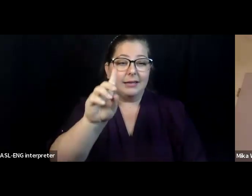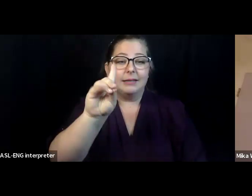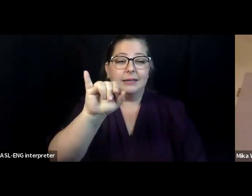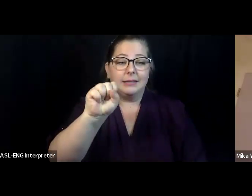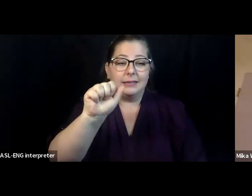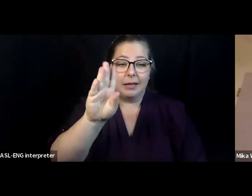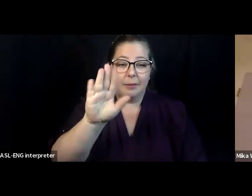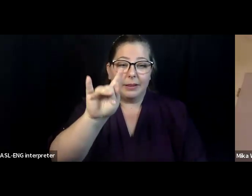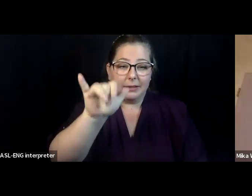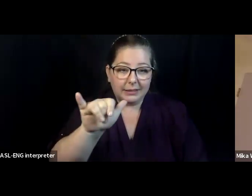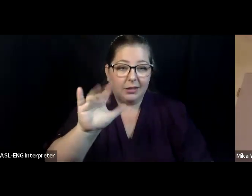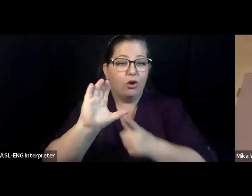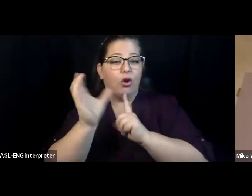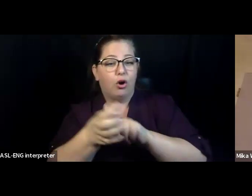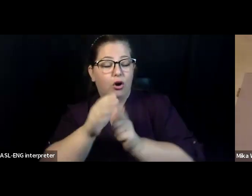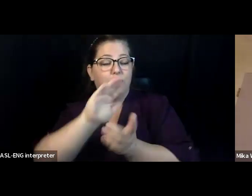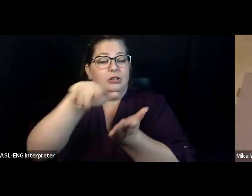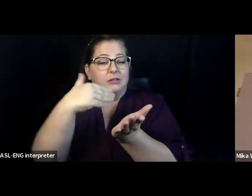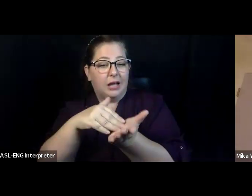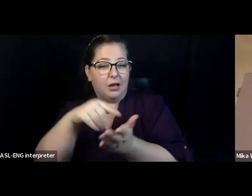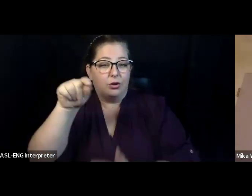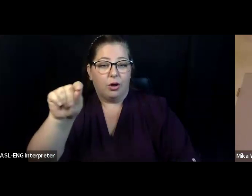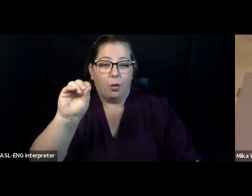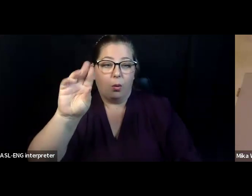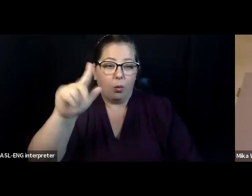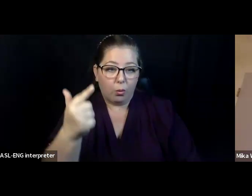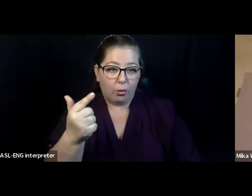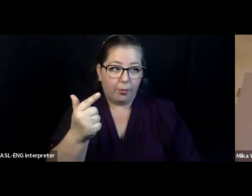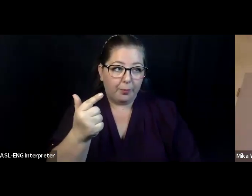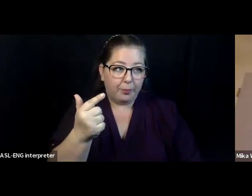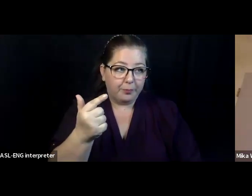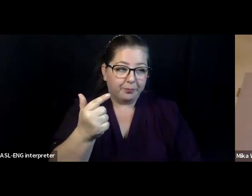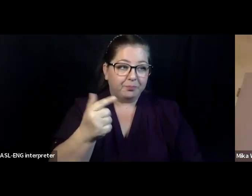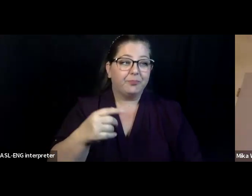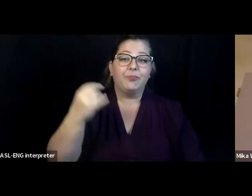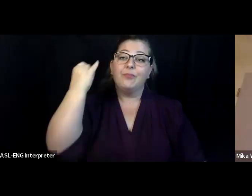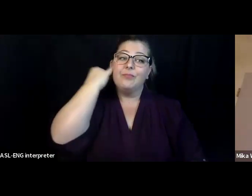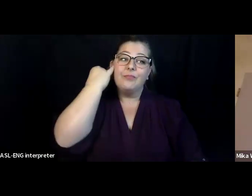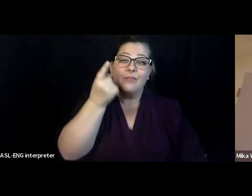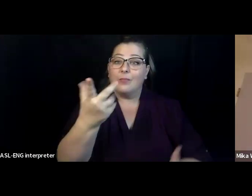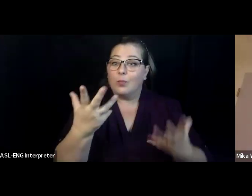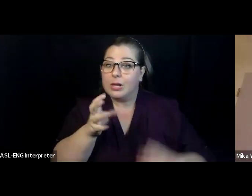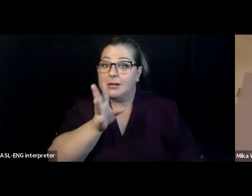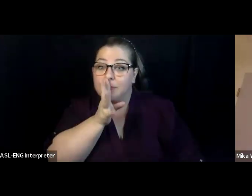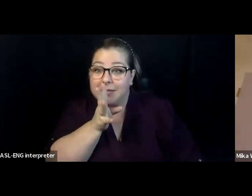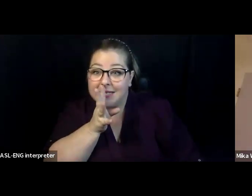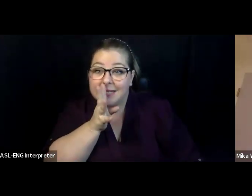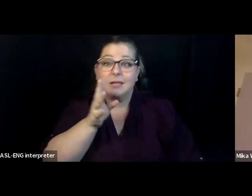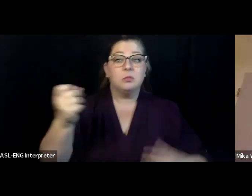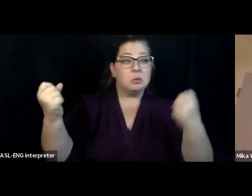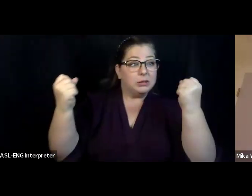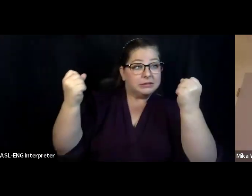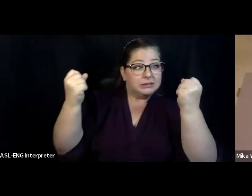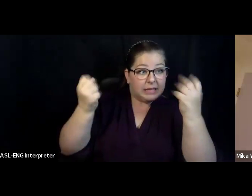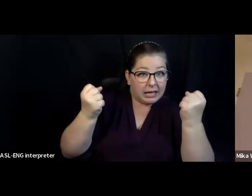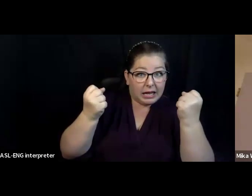If you want to ask a question verbally or in ASL, please use the raise hand function and we'll promote you to a